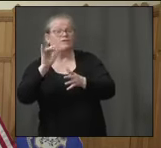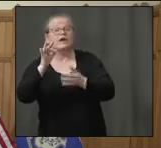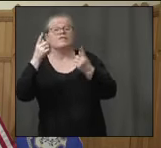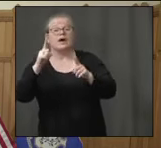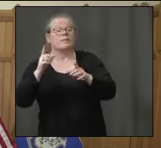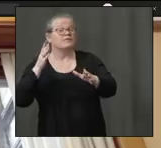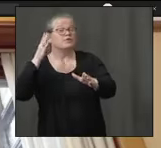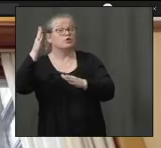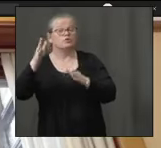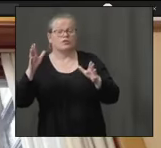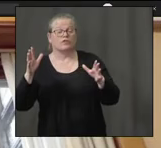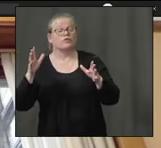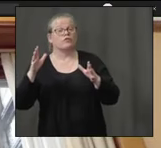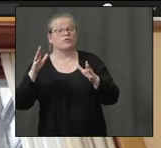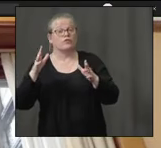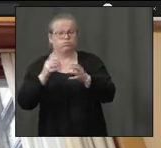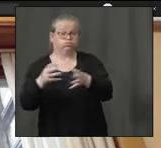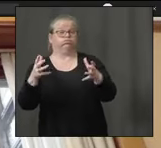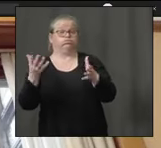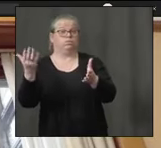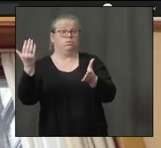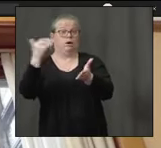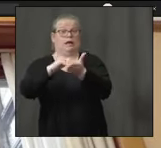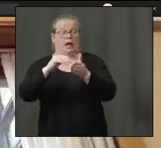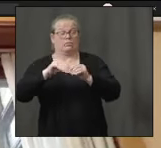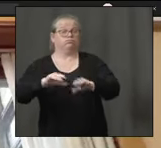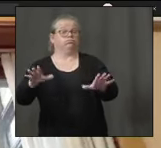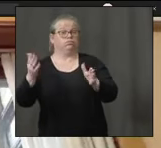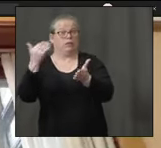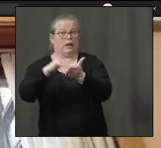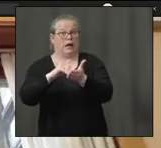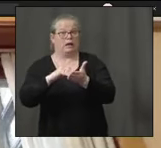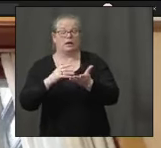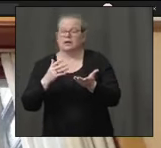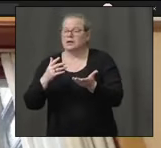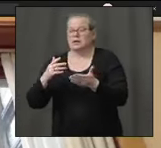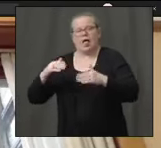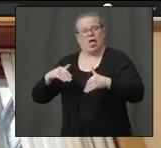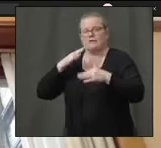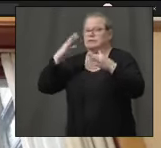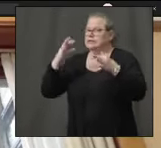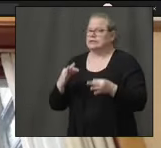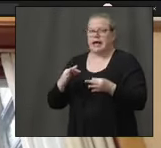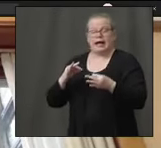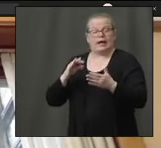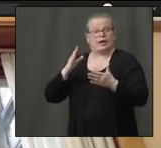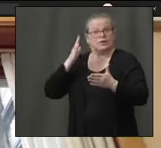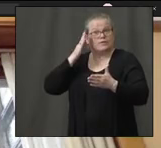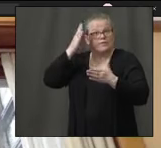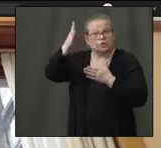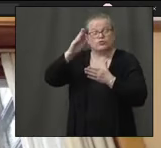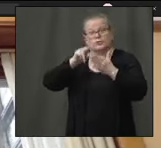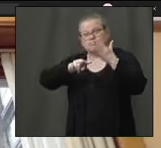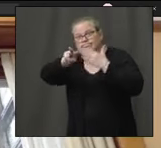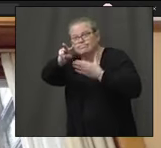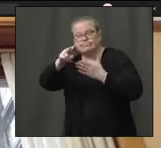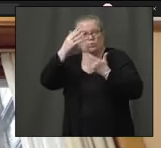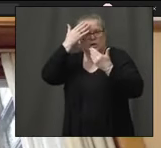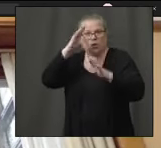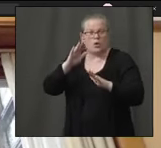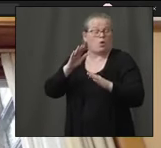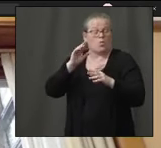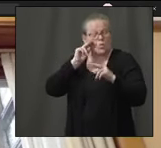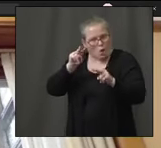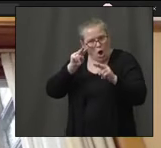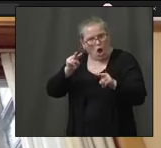Yeah, haven't decided yet about what the future will be. As the Governor mentioned earlier, we're still watching the trend lines and we'll evaluate as we go.